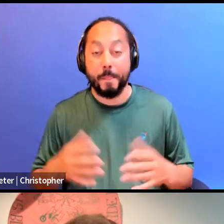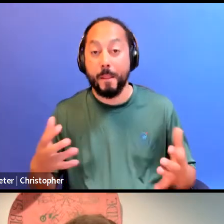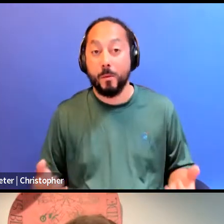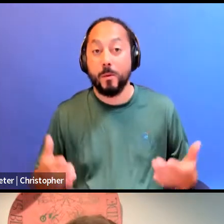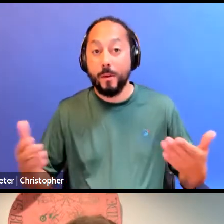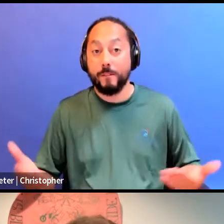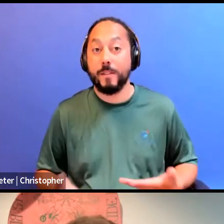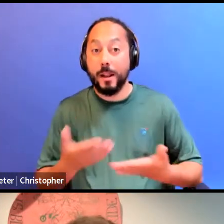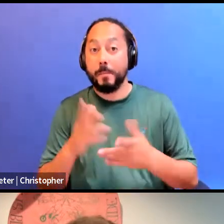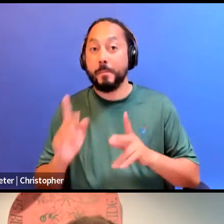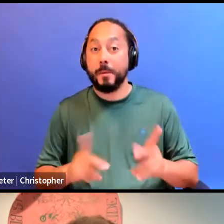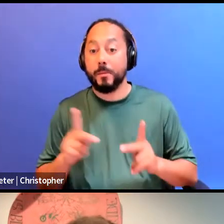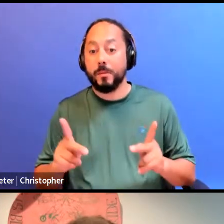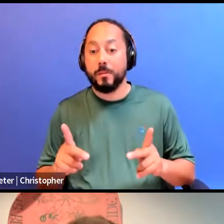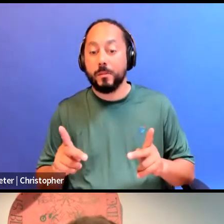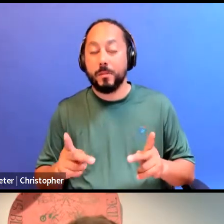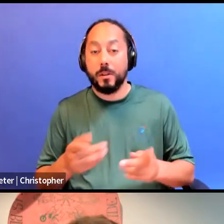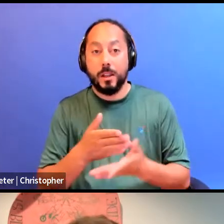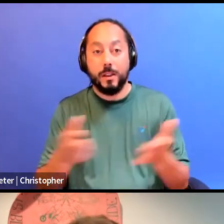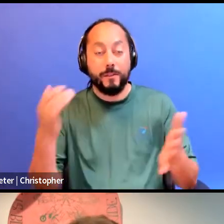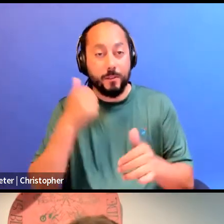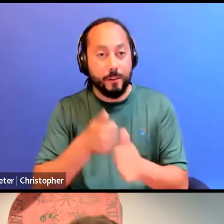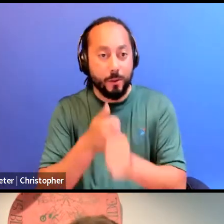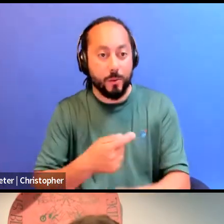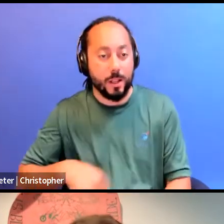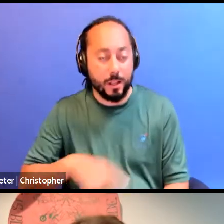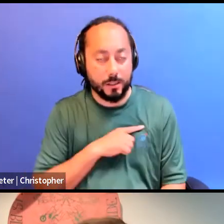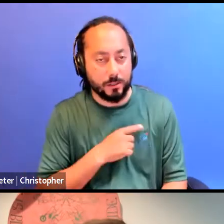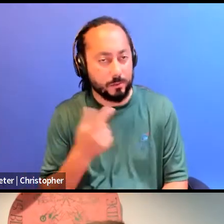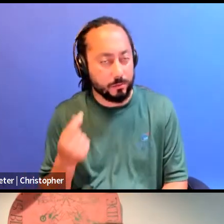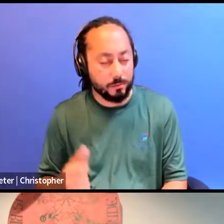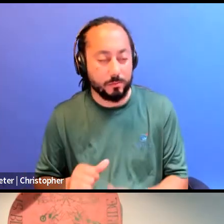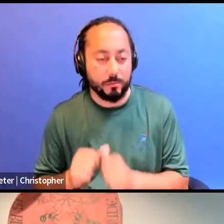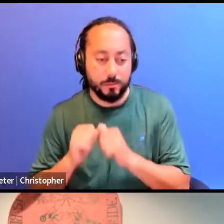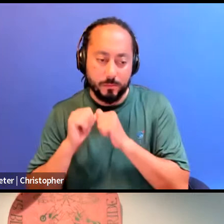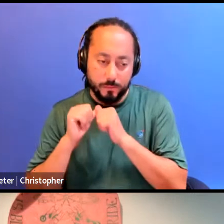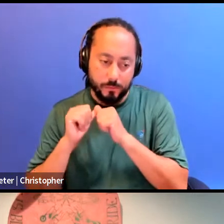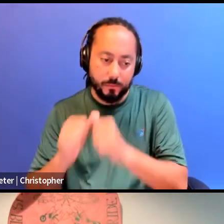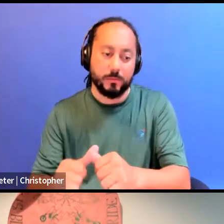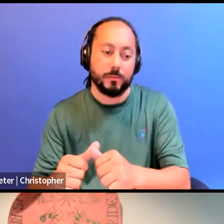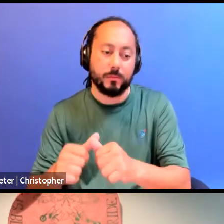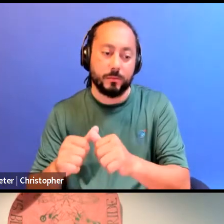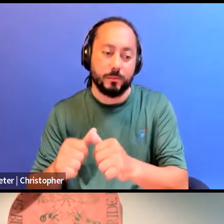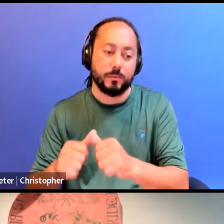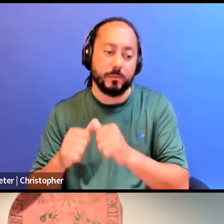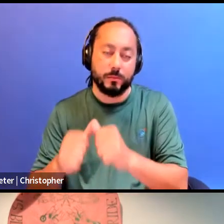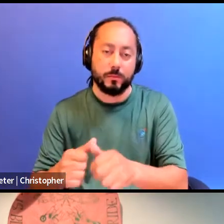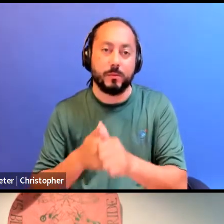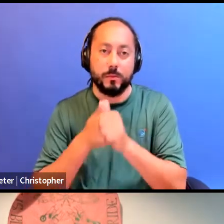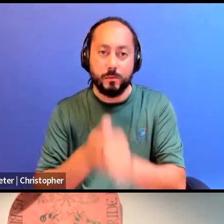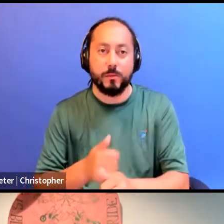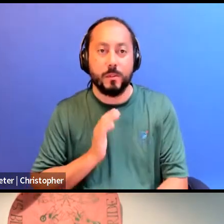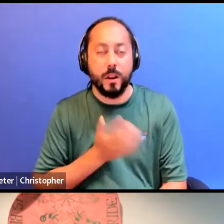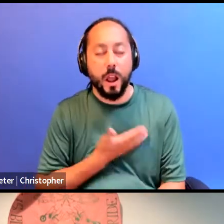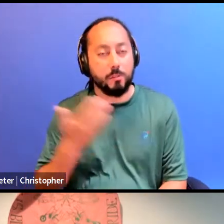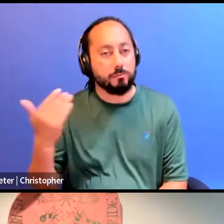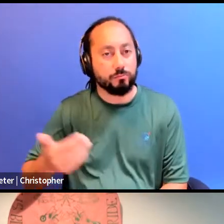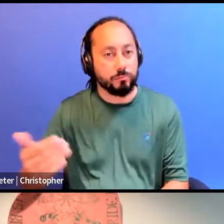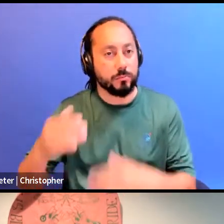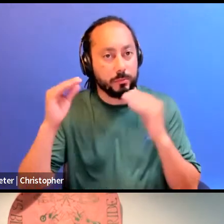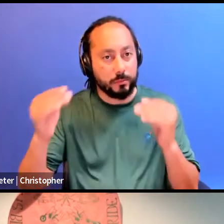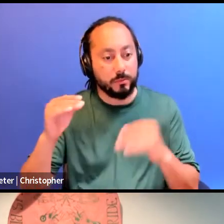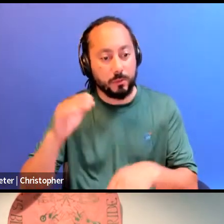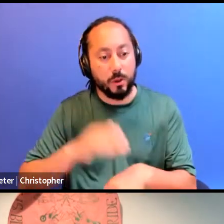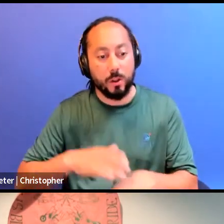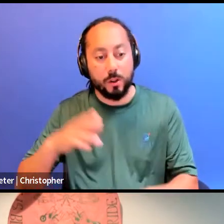who have been following us to continue to follow our remaining teachings on Thursday.